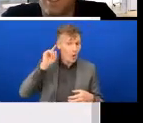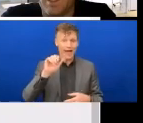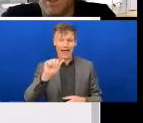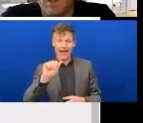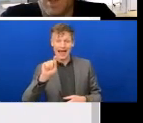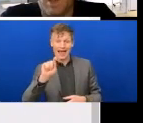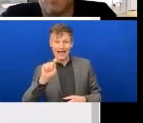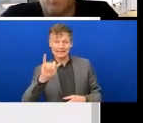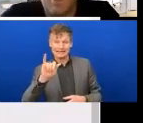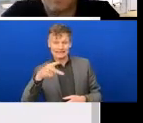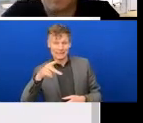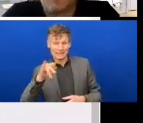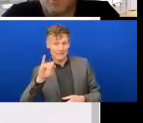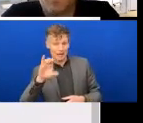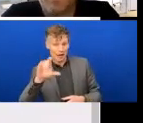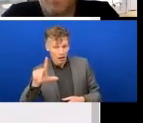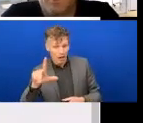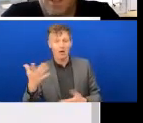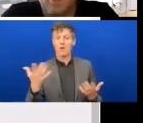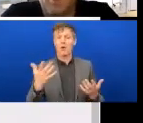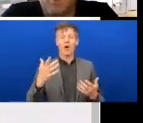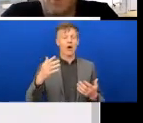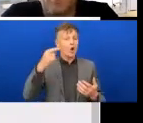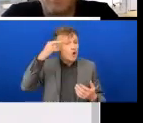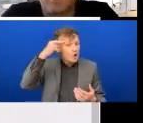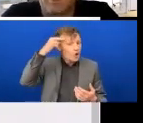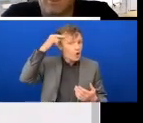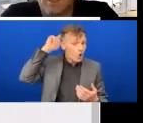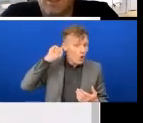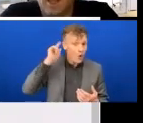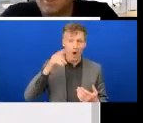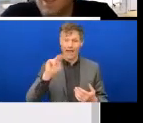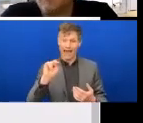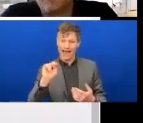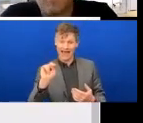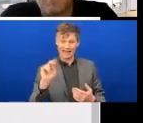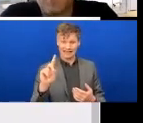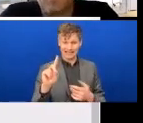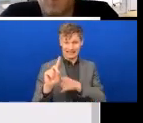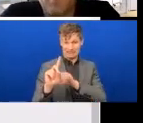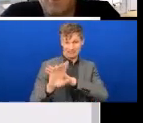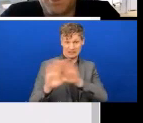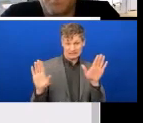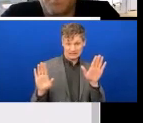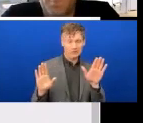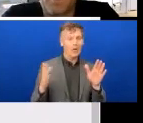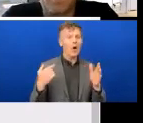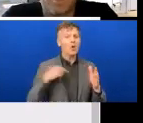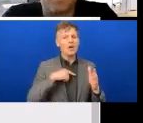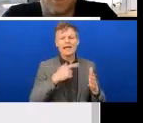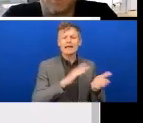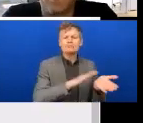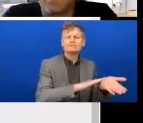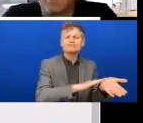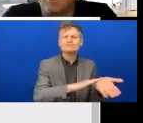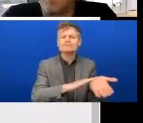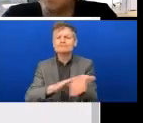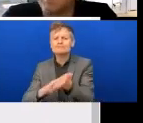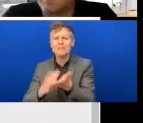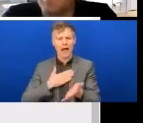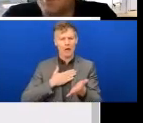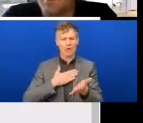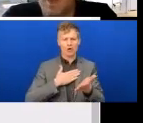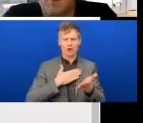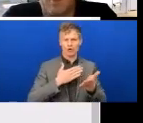ND. We actually plumped for the phrase neurodiversity again from feedback from our membership because that's the language that